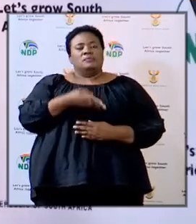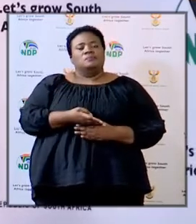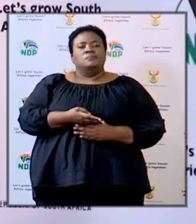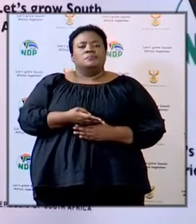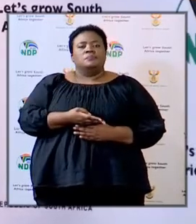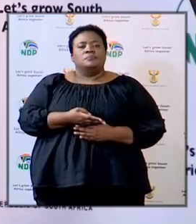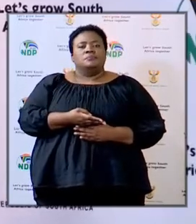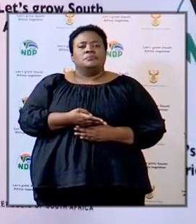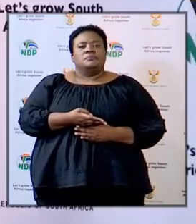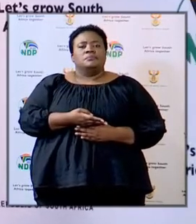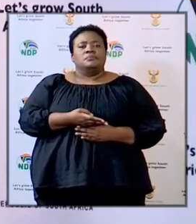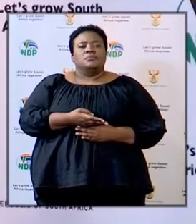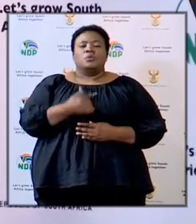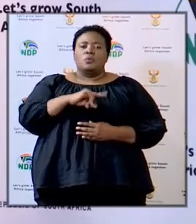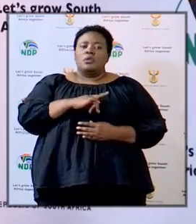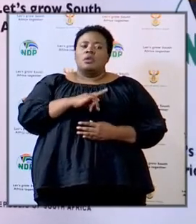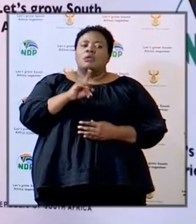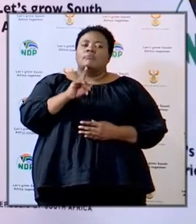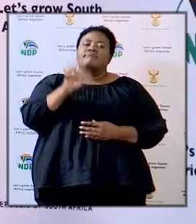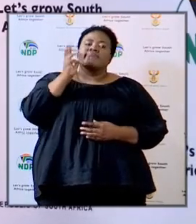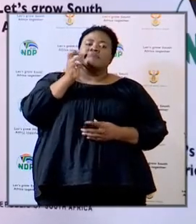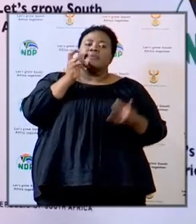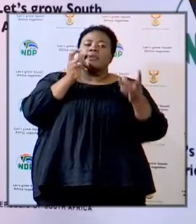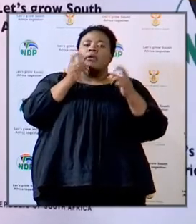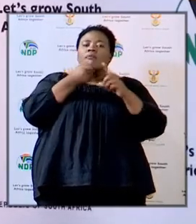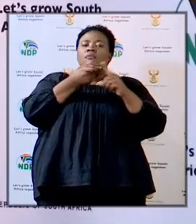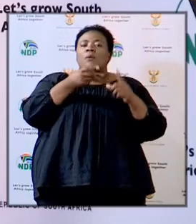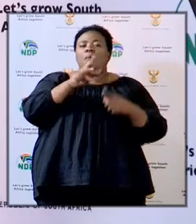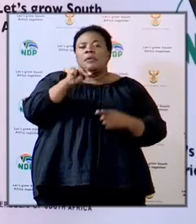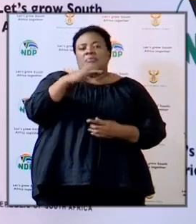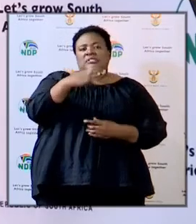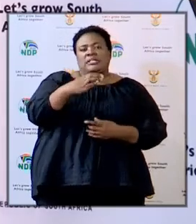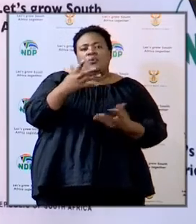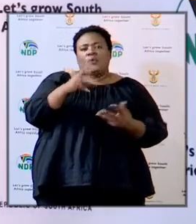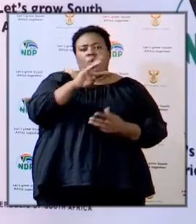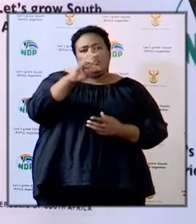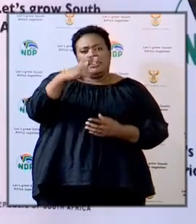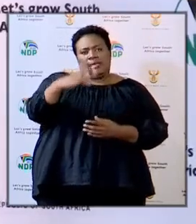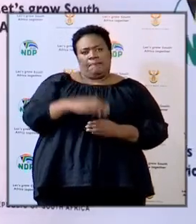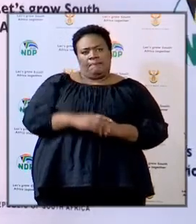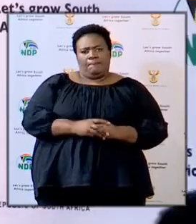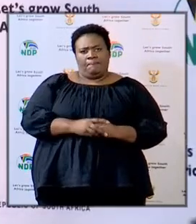the input from the MECs, starting with the MEC in the Western Cape?